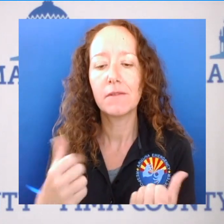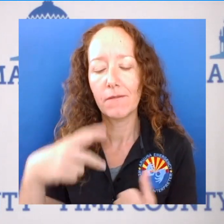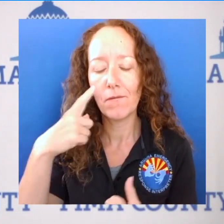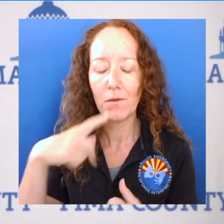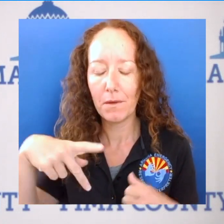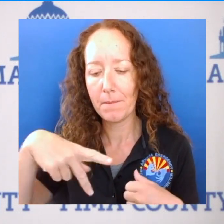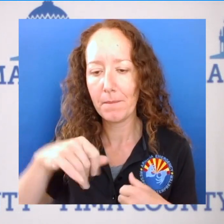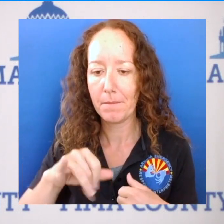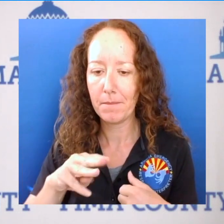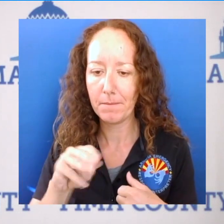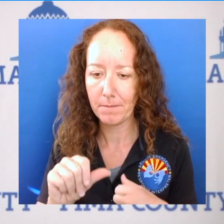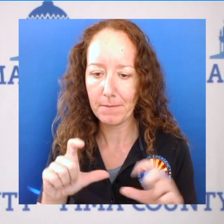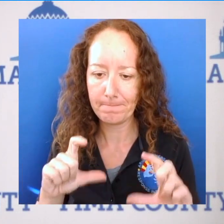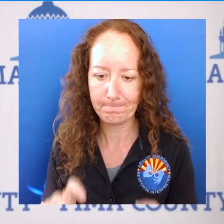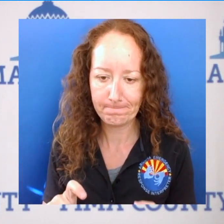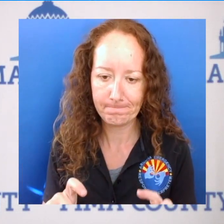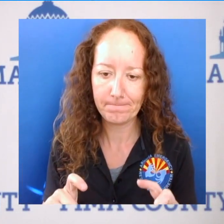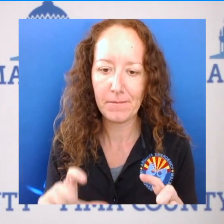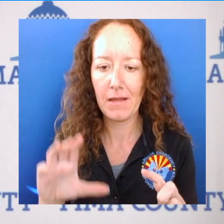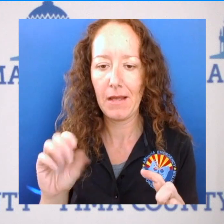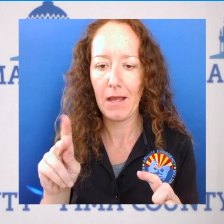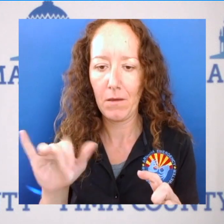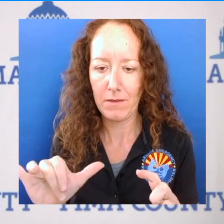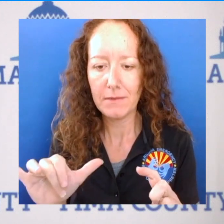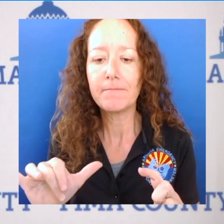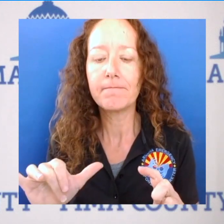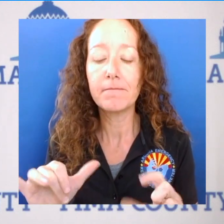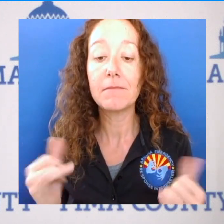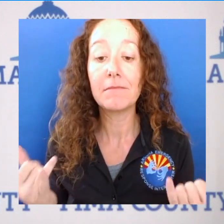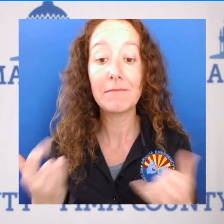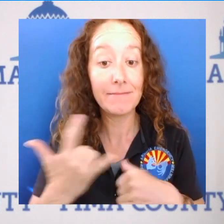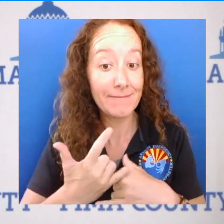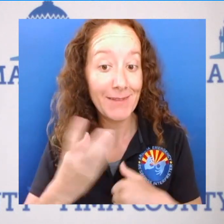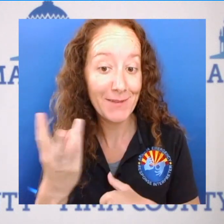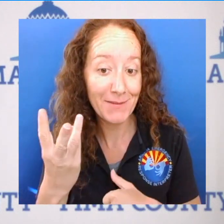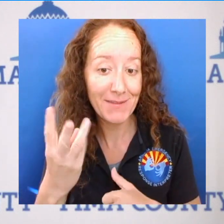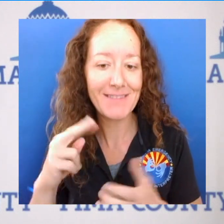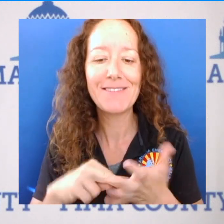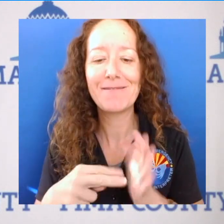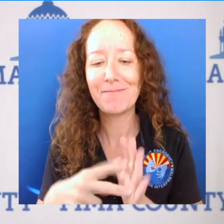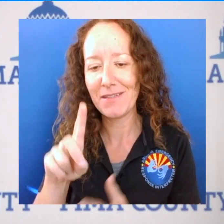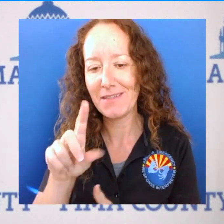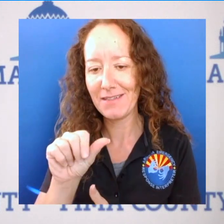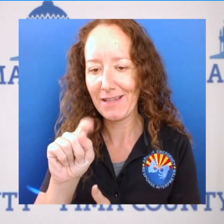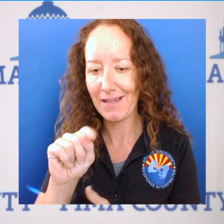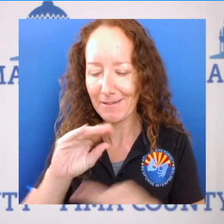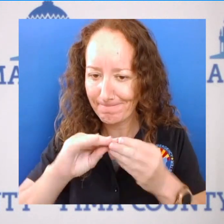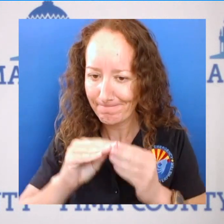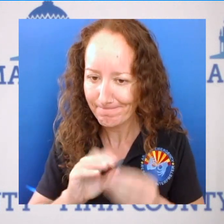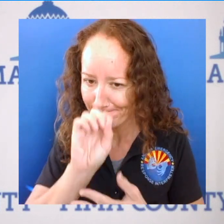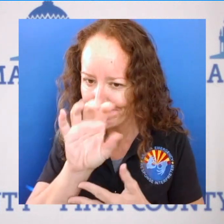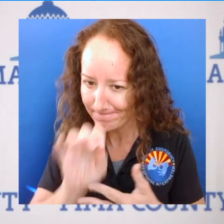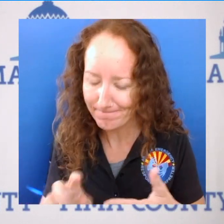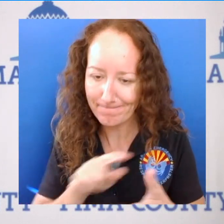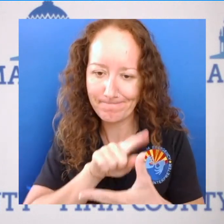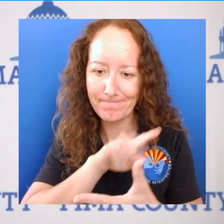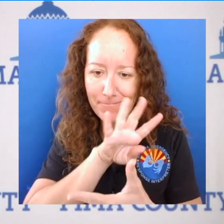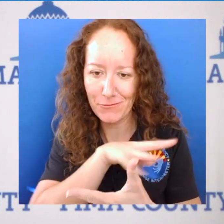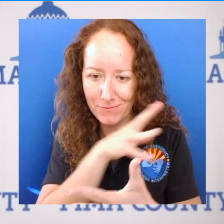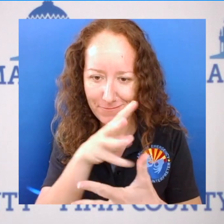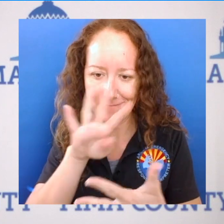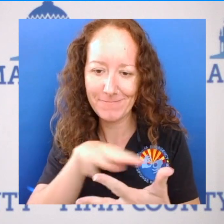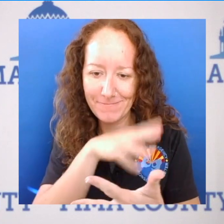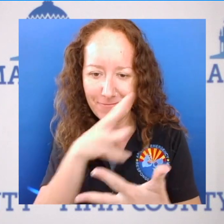Wednesday is day-to-day. So we're going to show you some graphs today and then we're going to share with you a new website that we would encourage you all to go to.